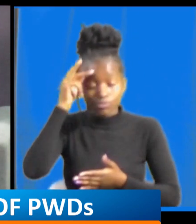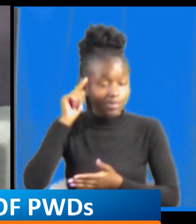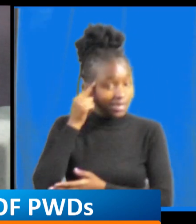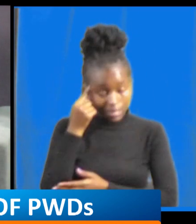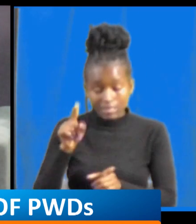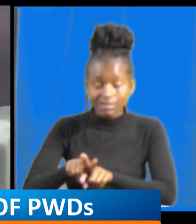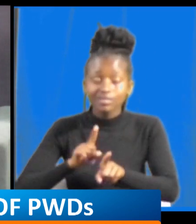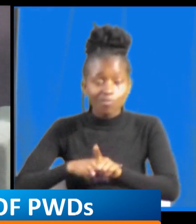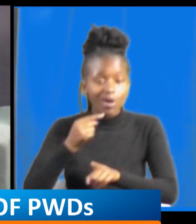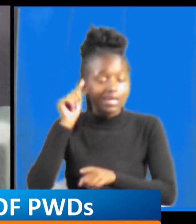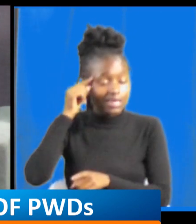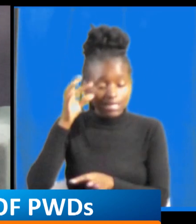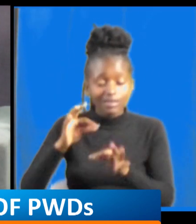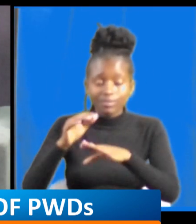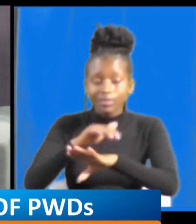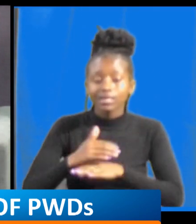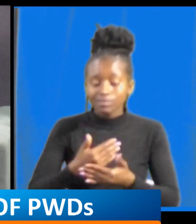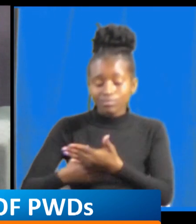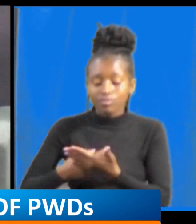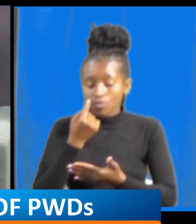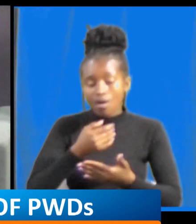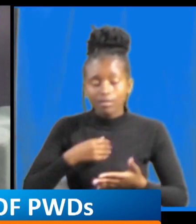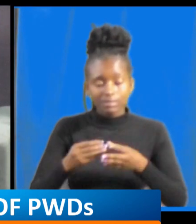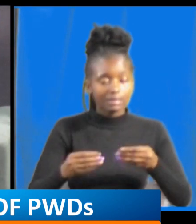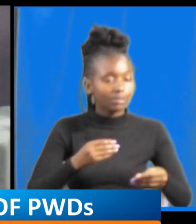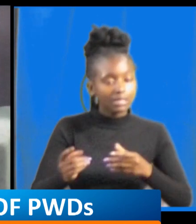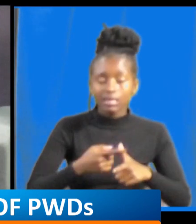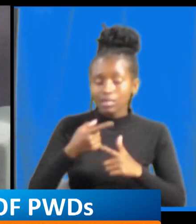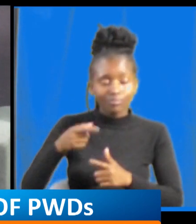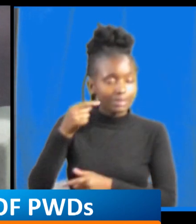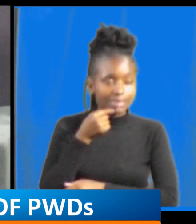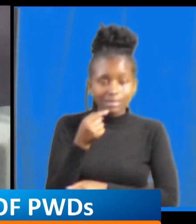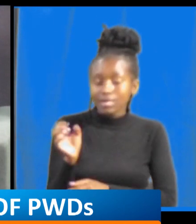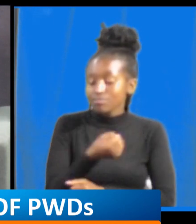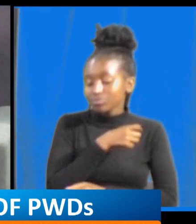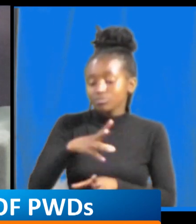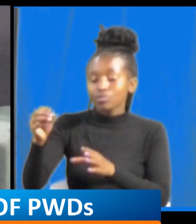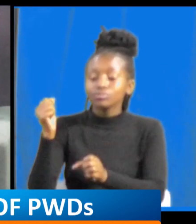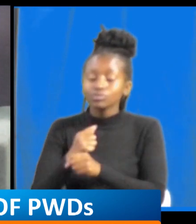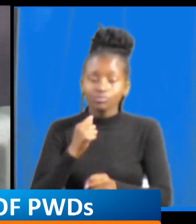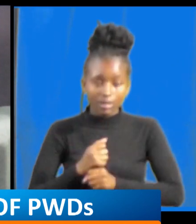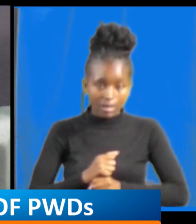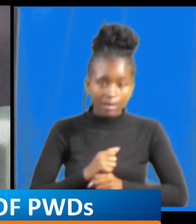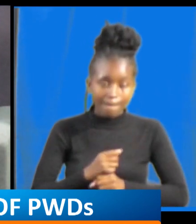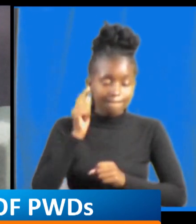i i get a child with a disability yeah no i can i can't go to work because i have to stay at home and take care of this child